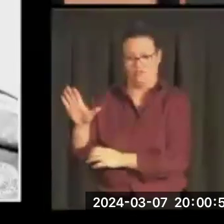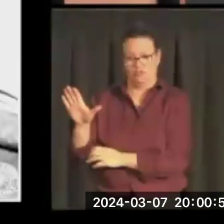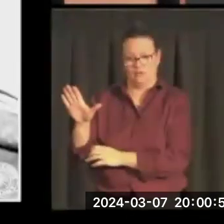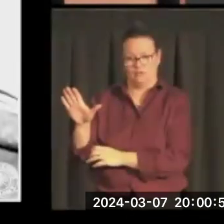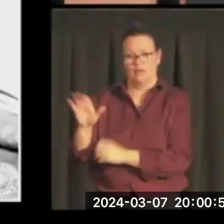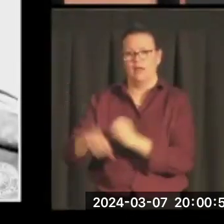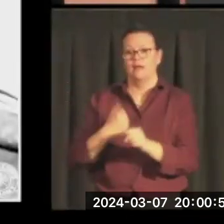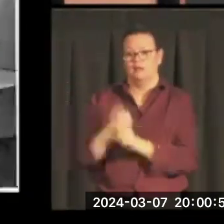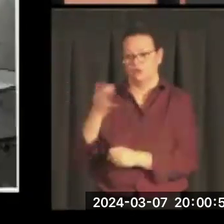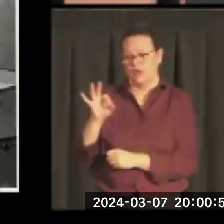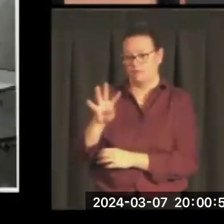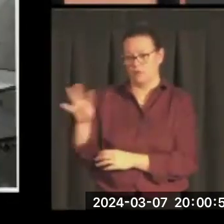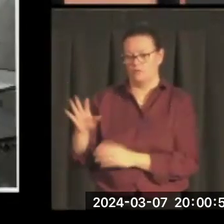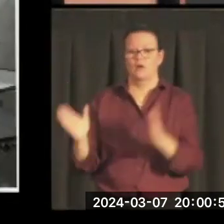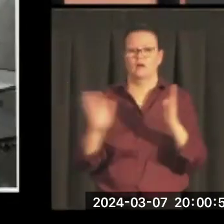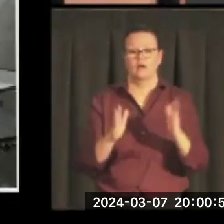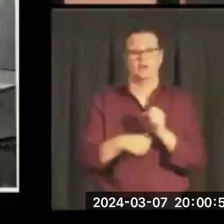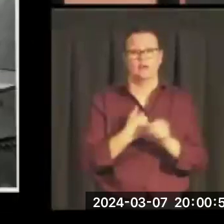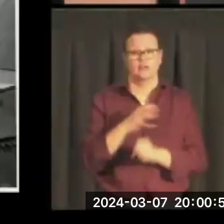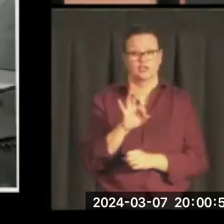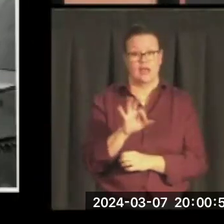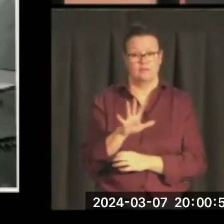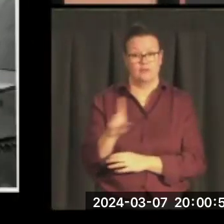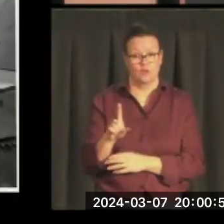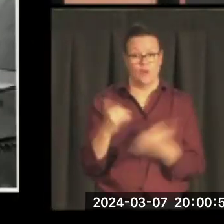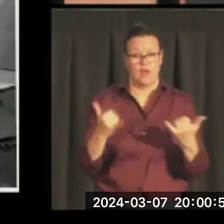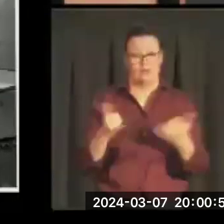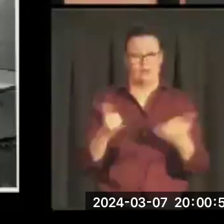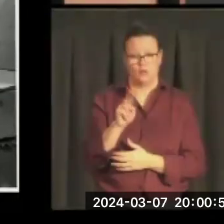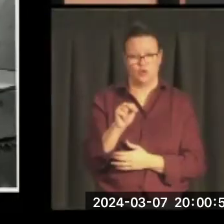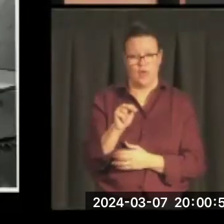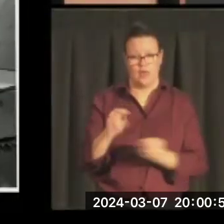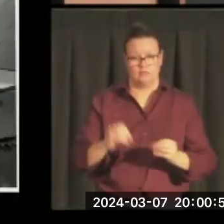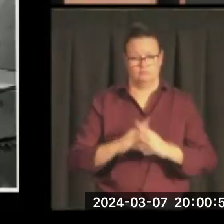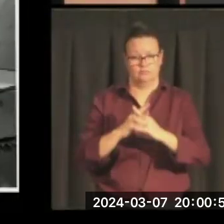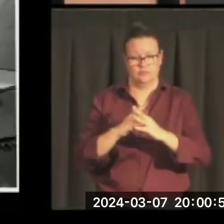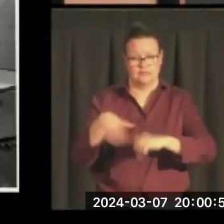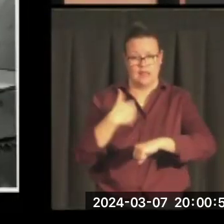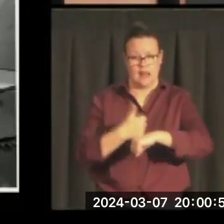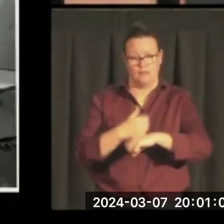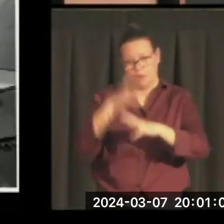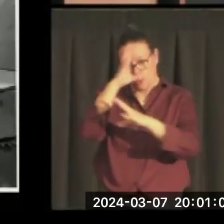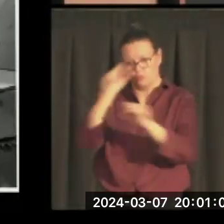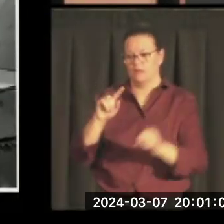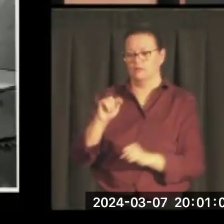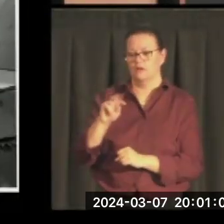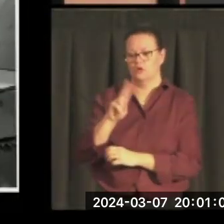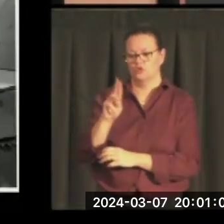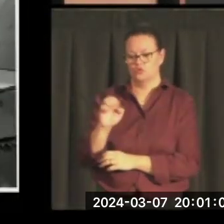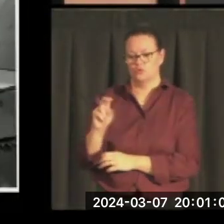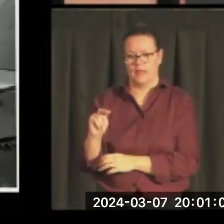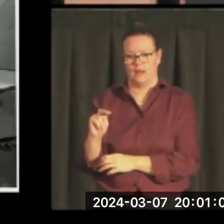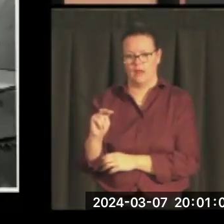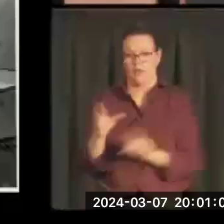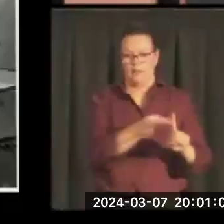By 1951, the UN is in operation. President Truman names Mike Mansfield